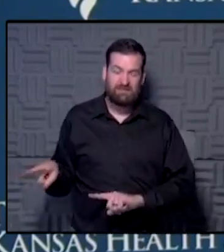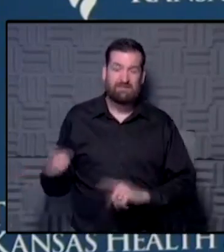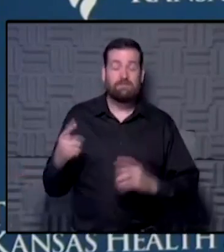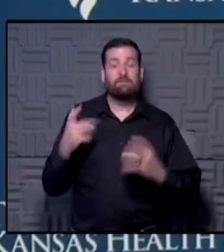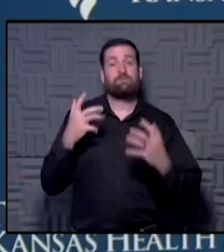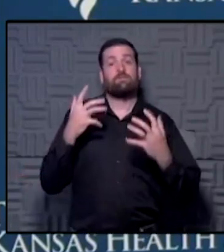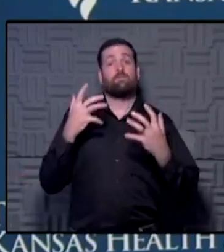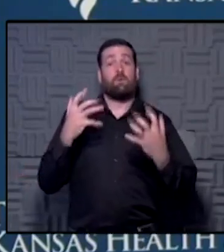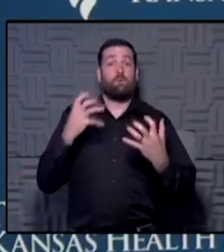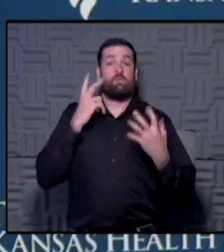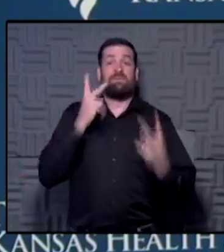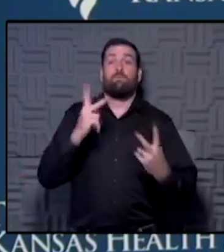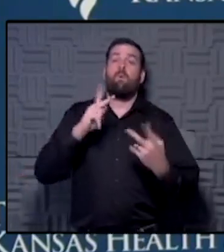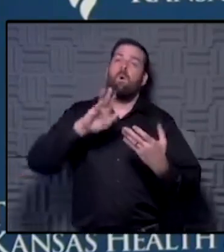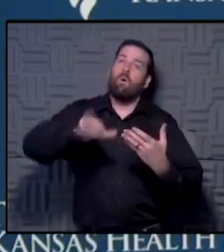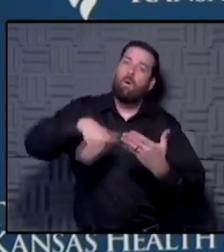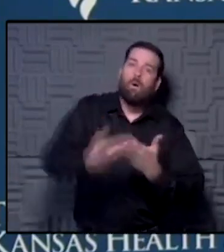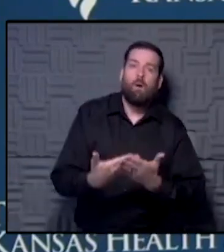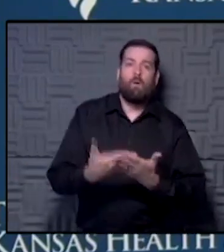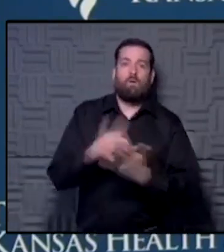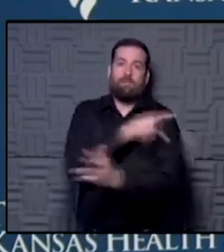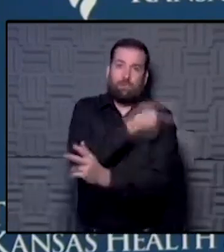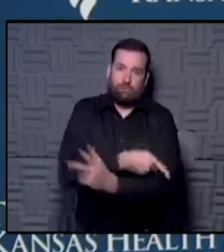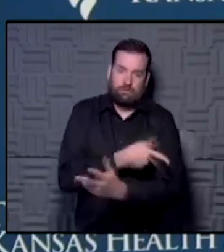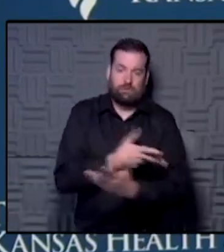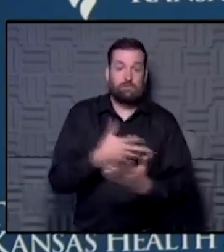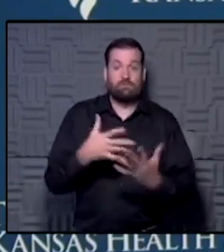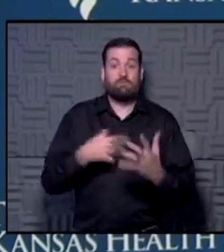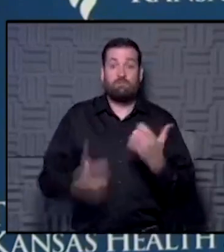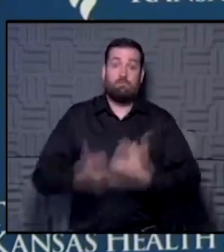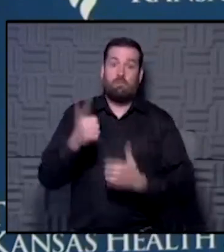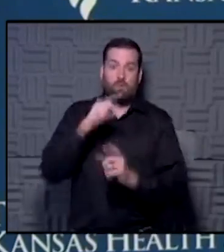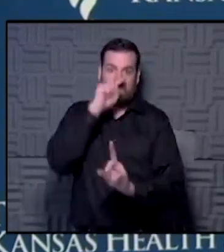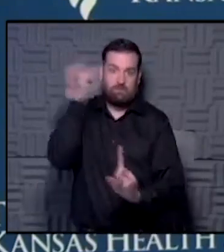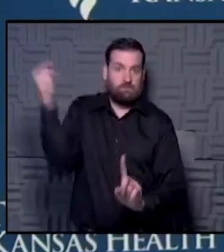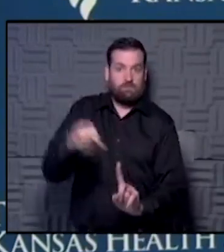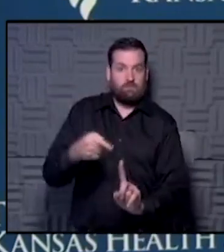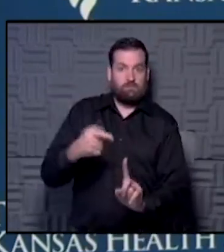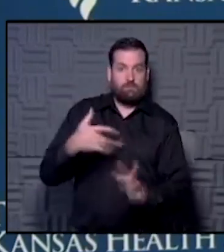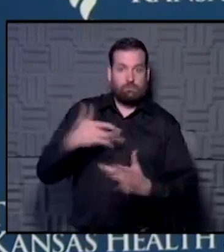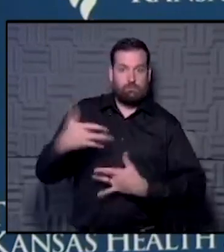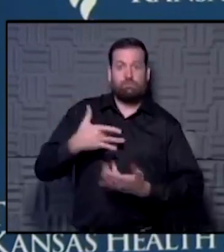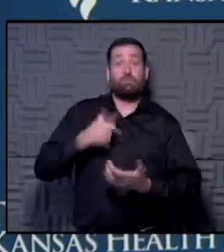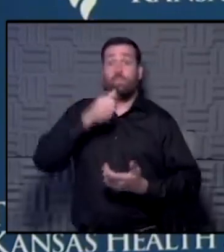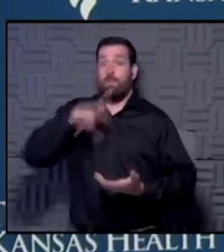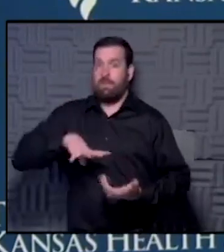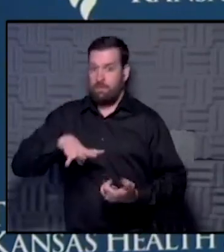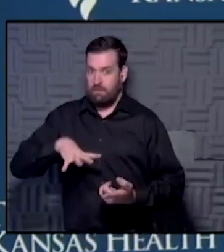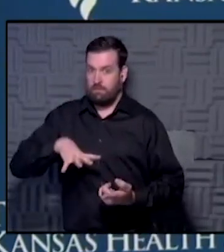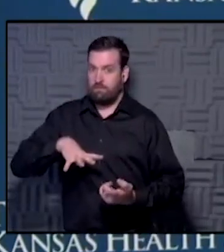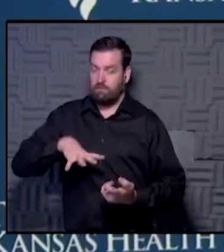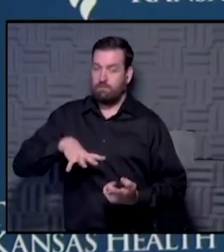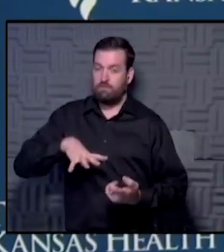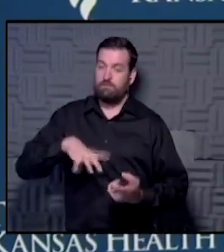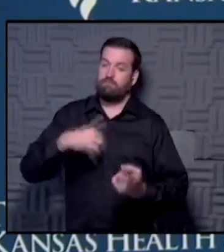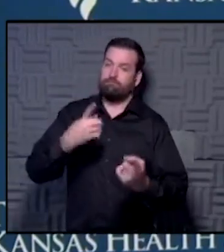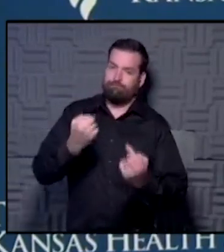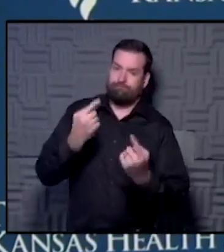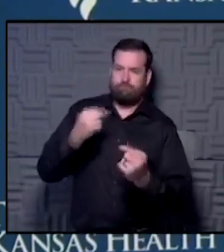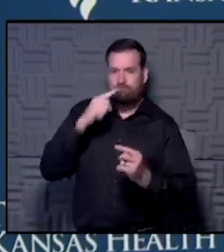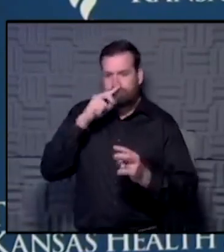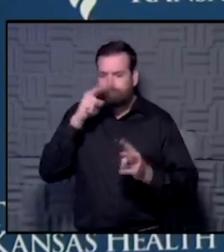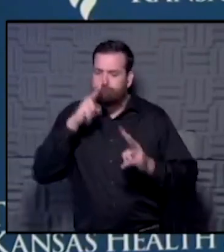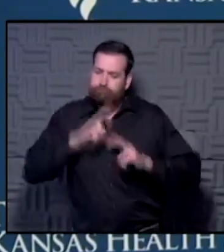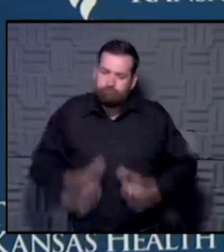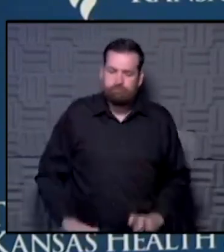all patients, but the population that I am most acutely serving, the women, really get back to paying attention to their